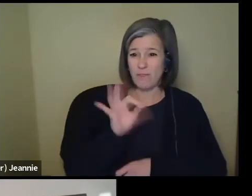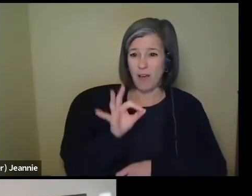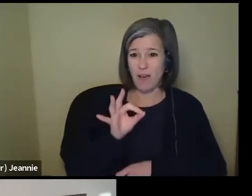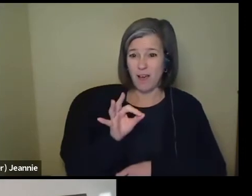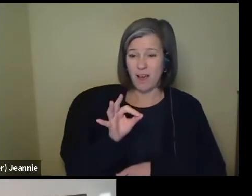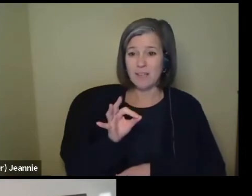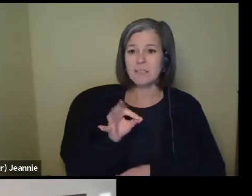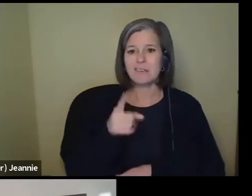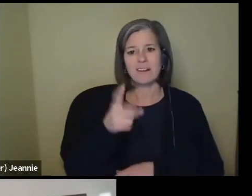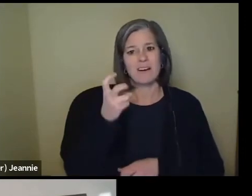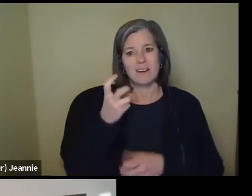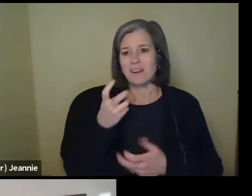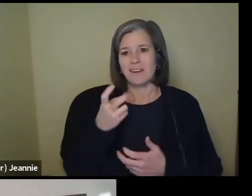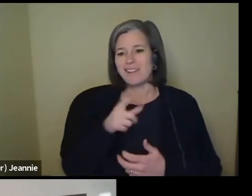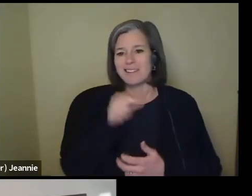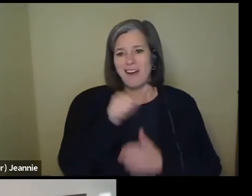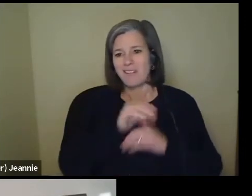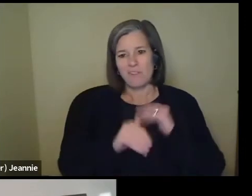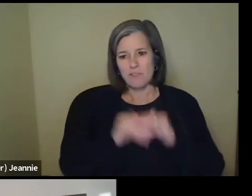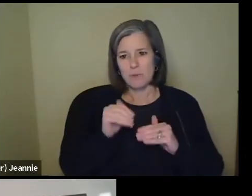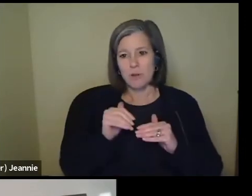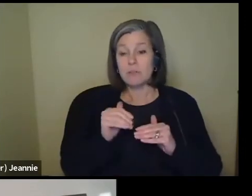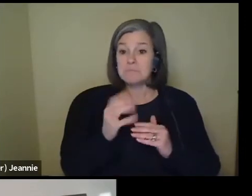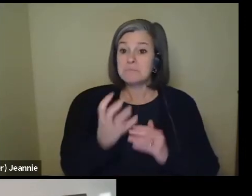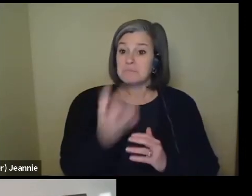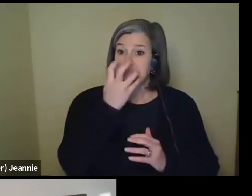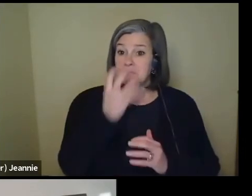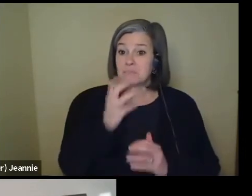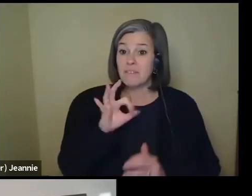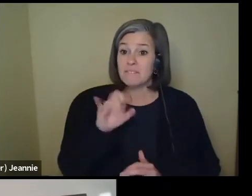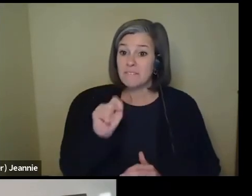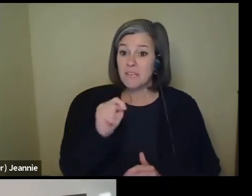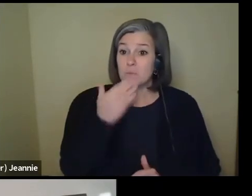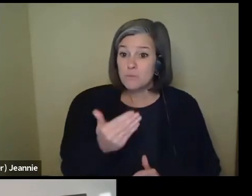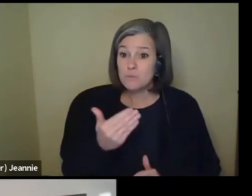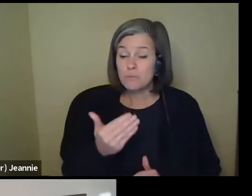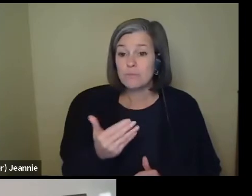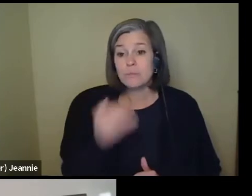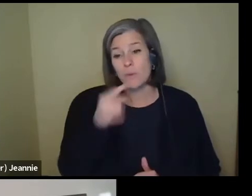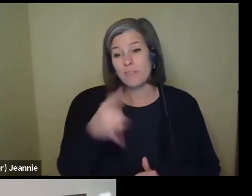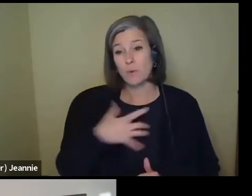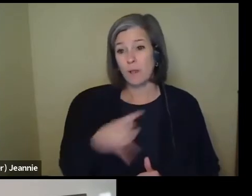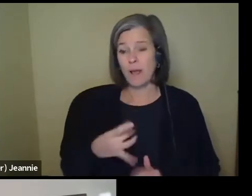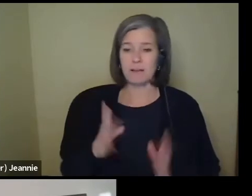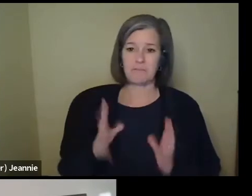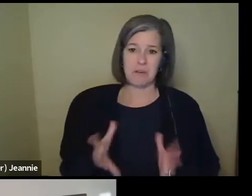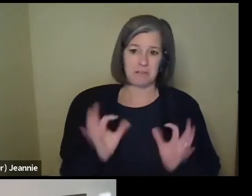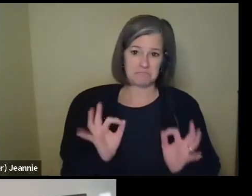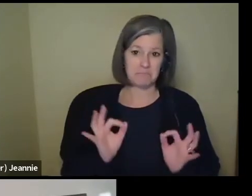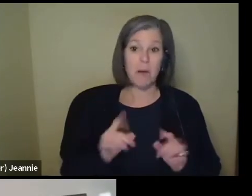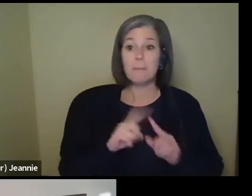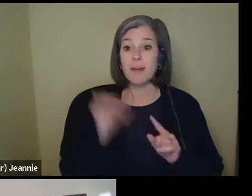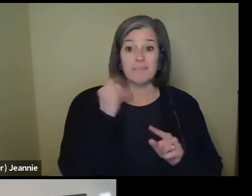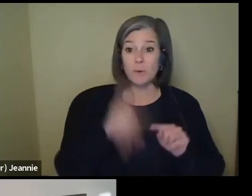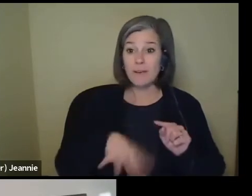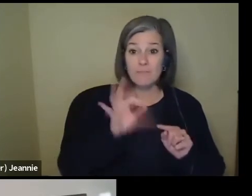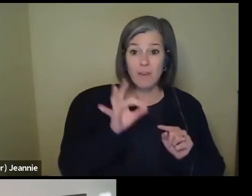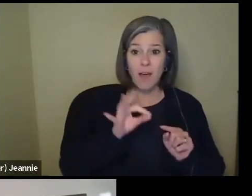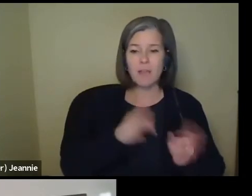really well. So if you have those, that's great. If it fits well, that's great. If you can't find them, I would suggest that